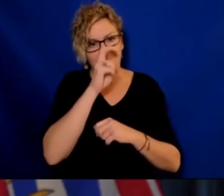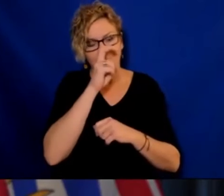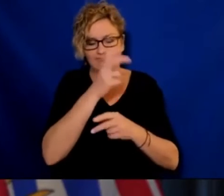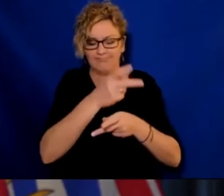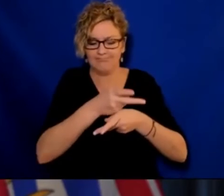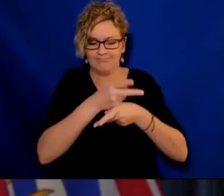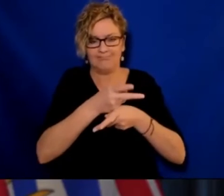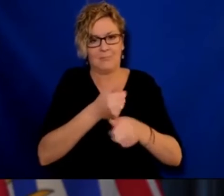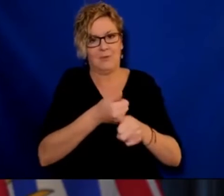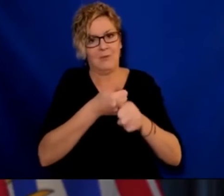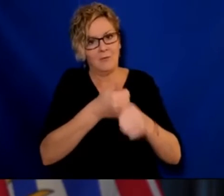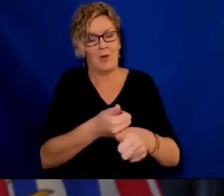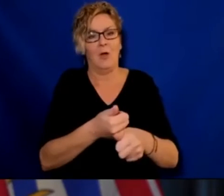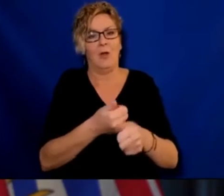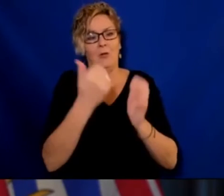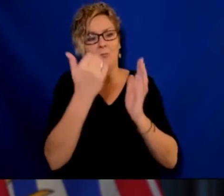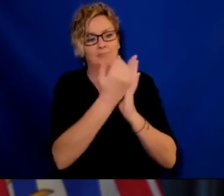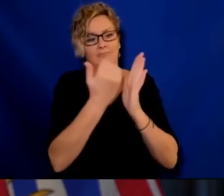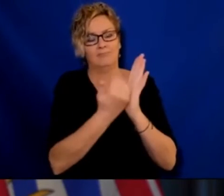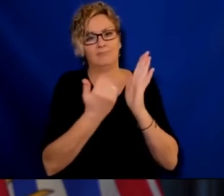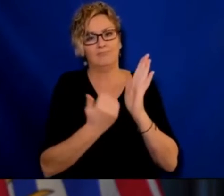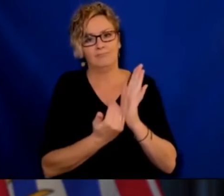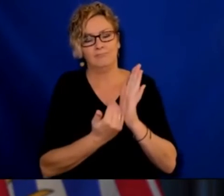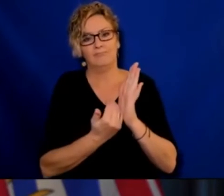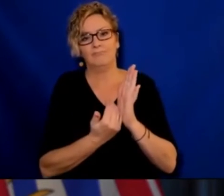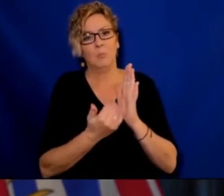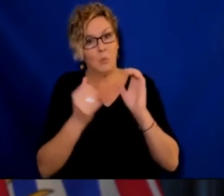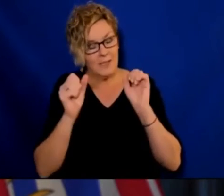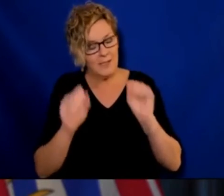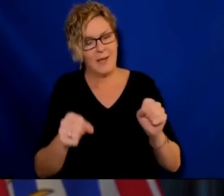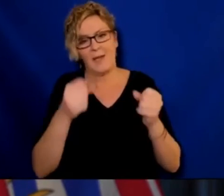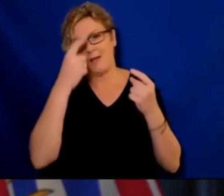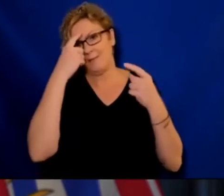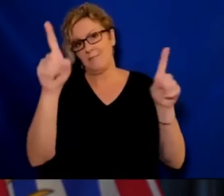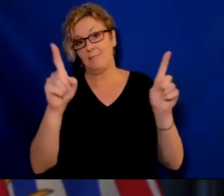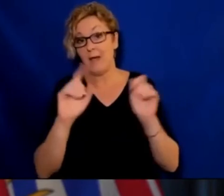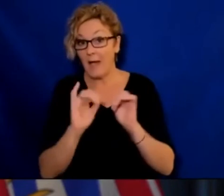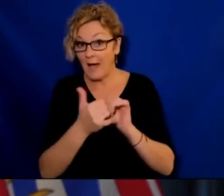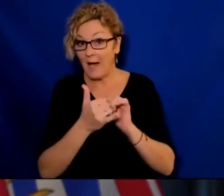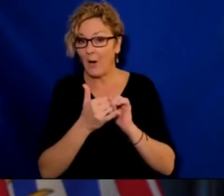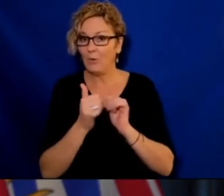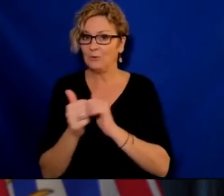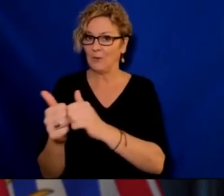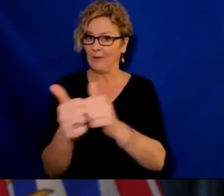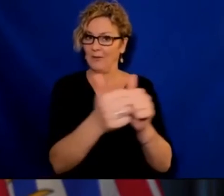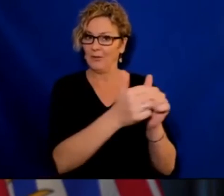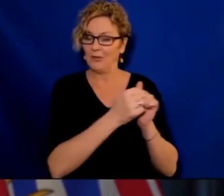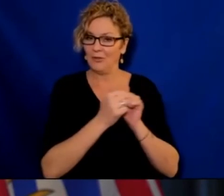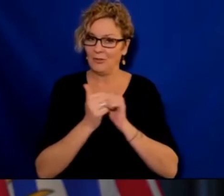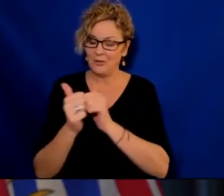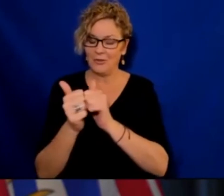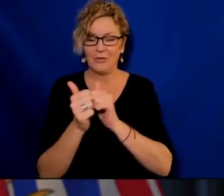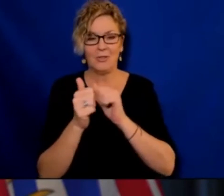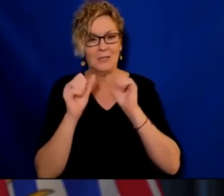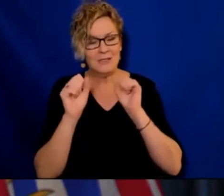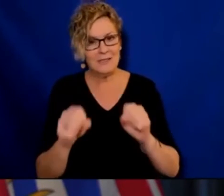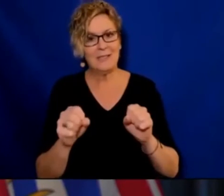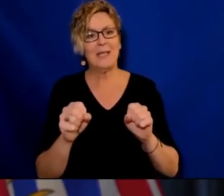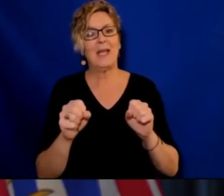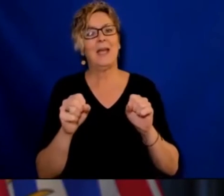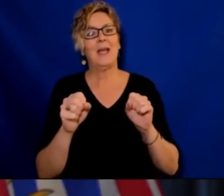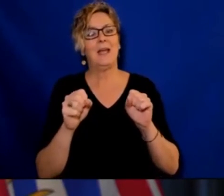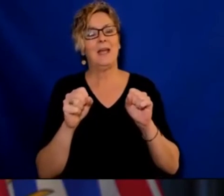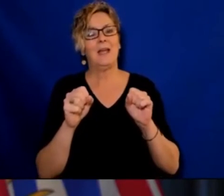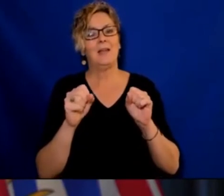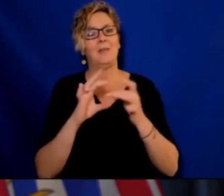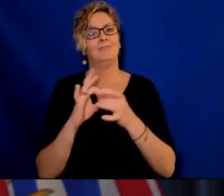And we will do this. We will do it together. And we will care for each other. And we be kind. And we will be calm. And that will